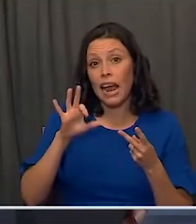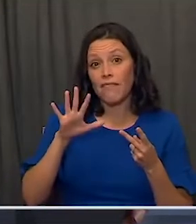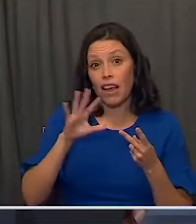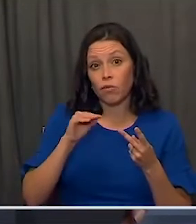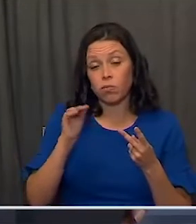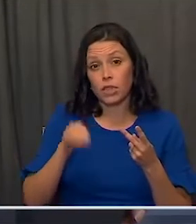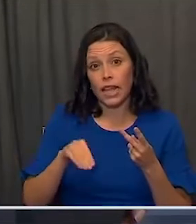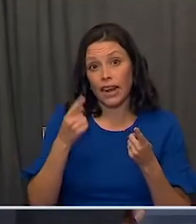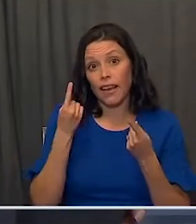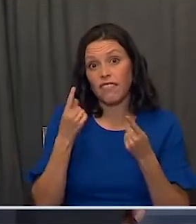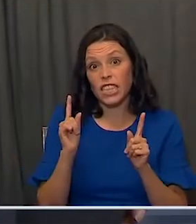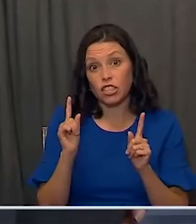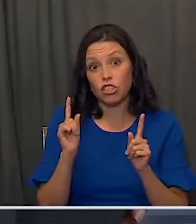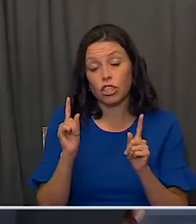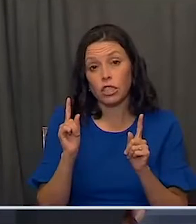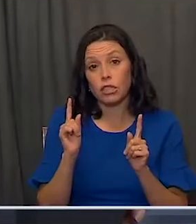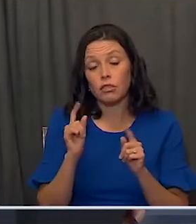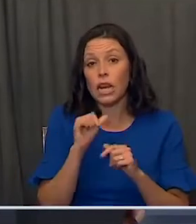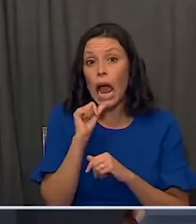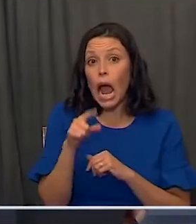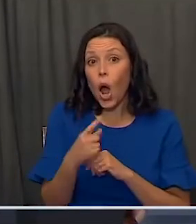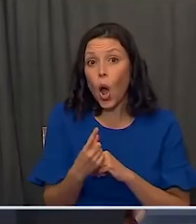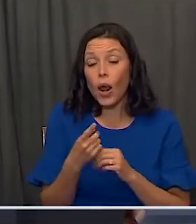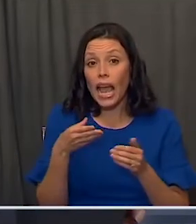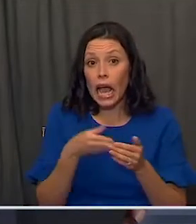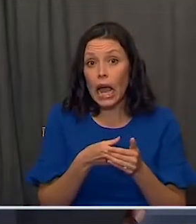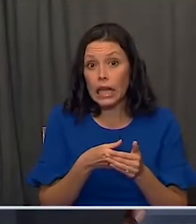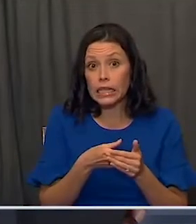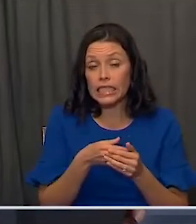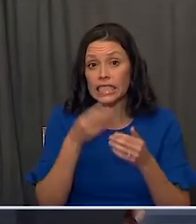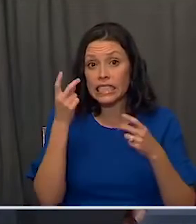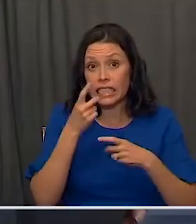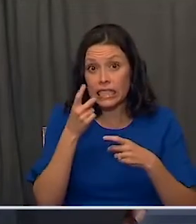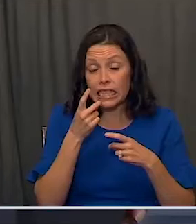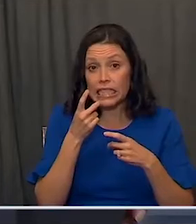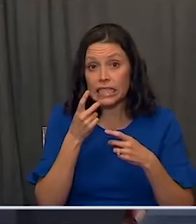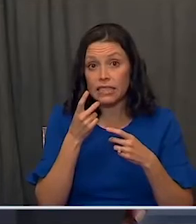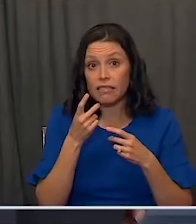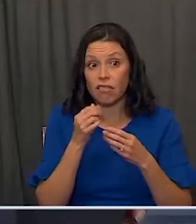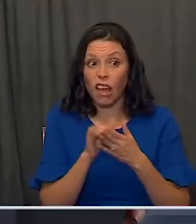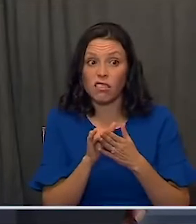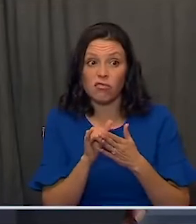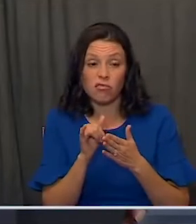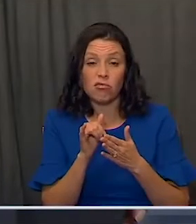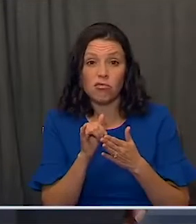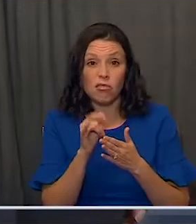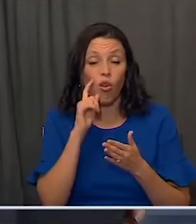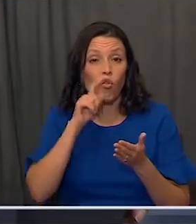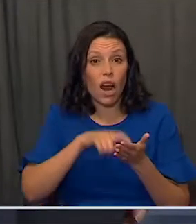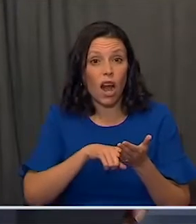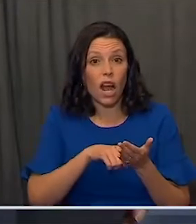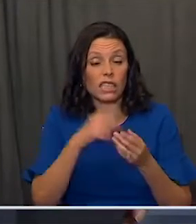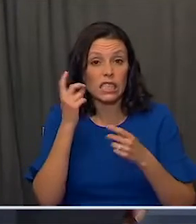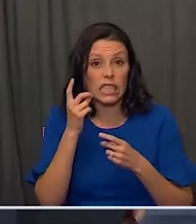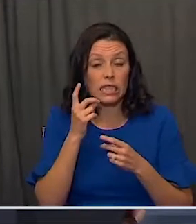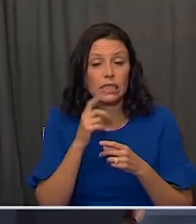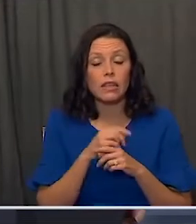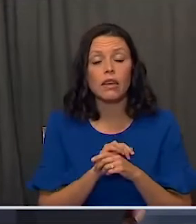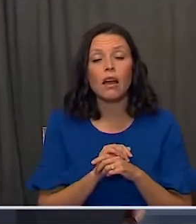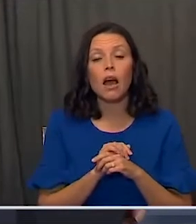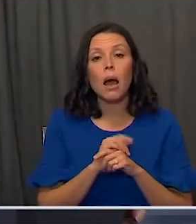percent efficacious, not only against disease that's just clinically recognizable disease,